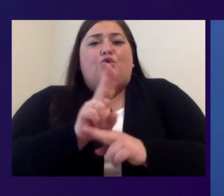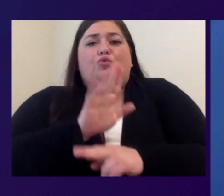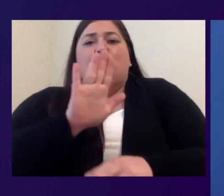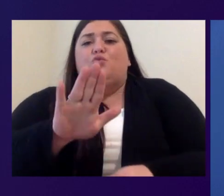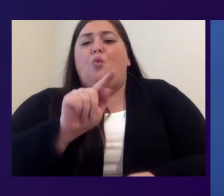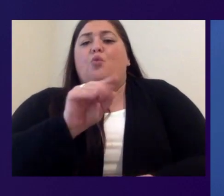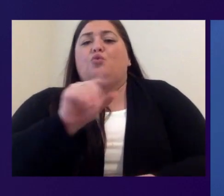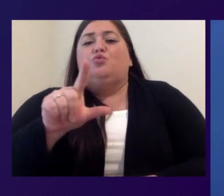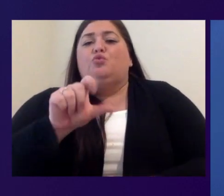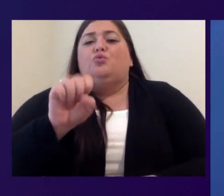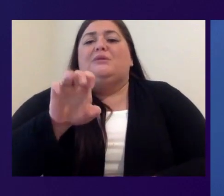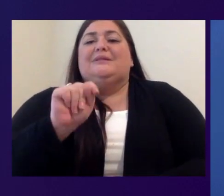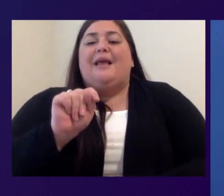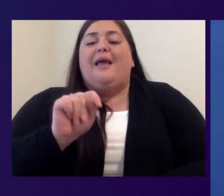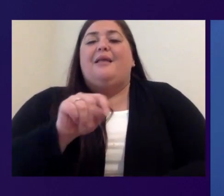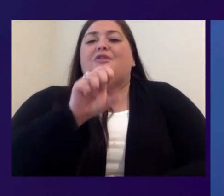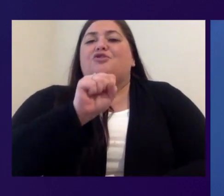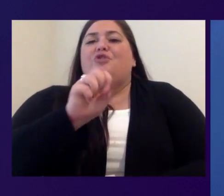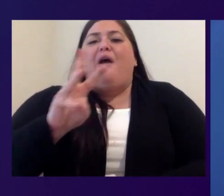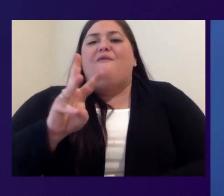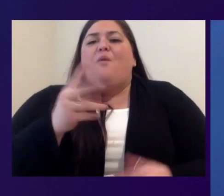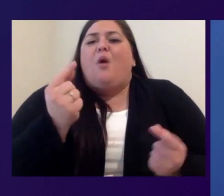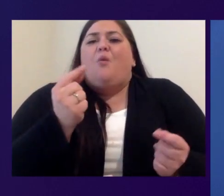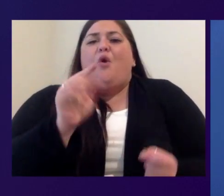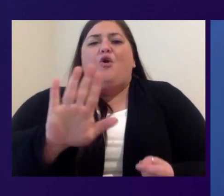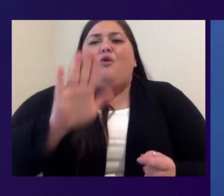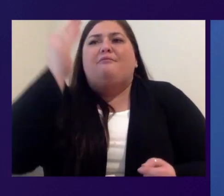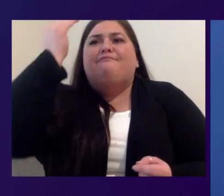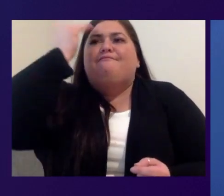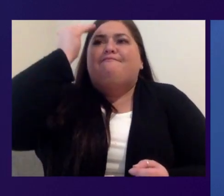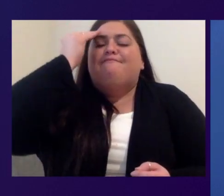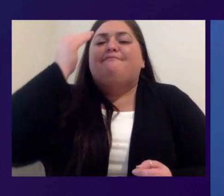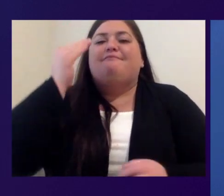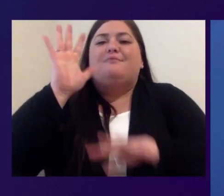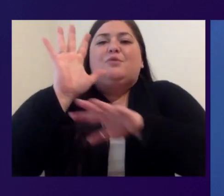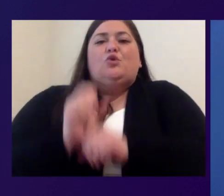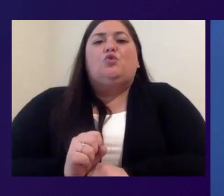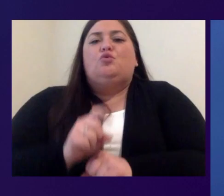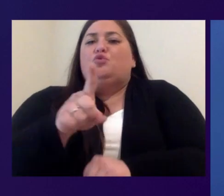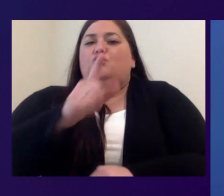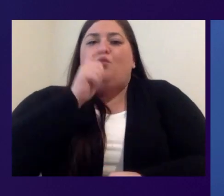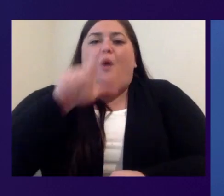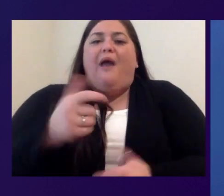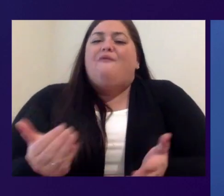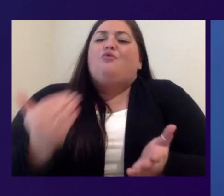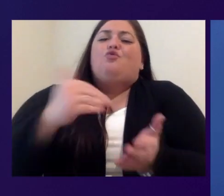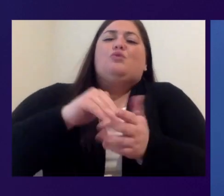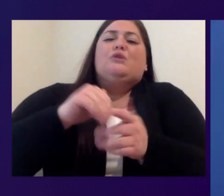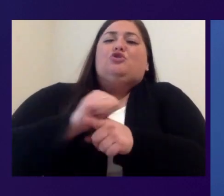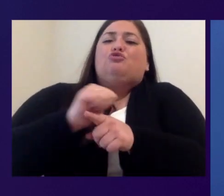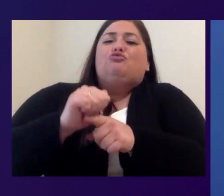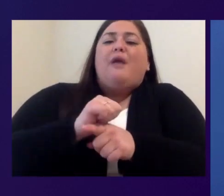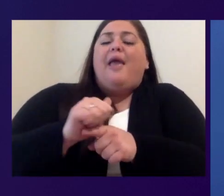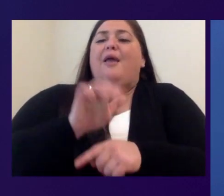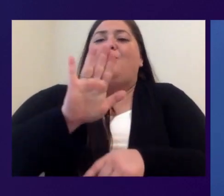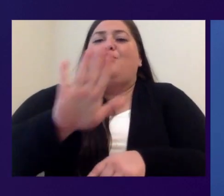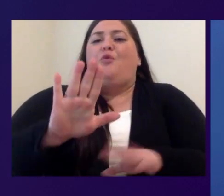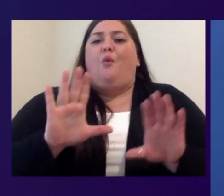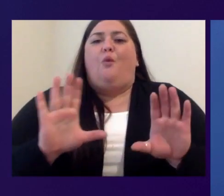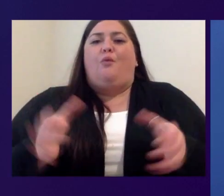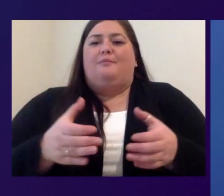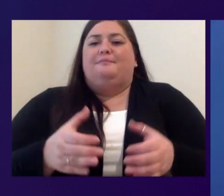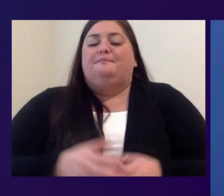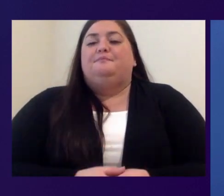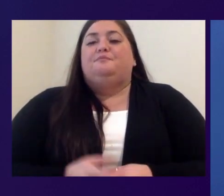and software, so you don't need to retrain your staff or your users. And we're seeing an increasing number of